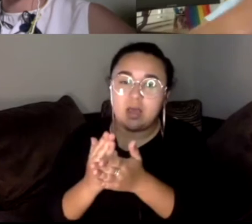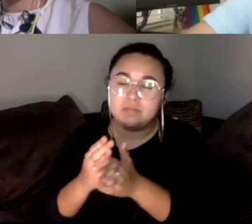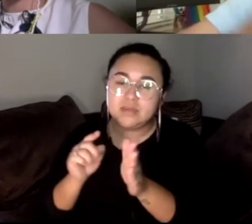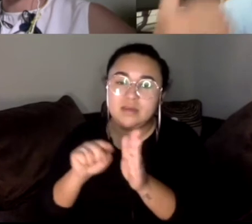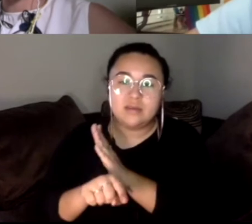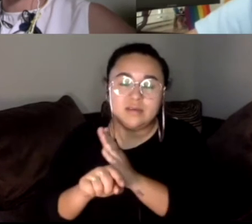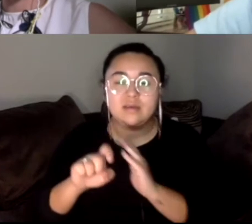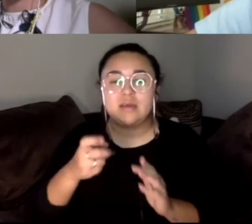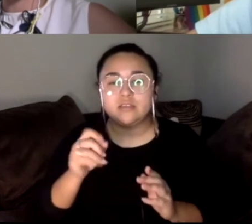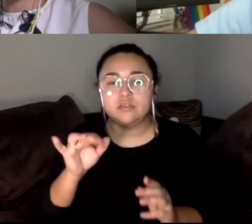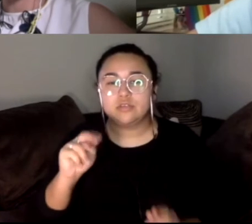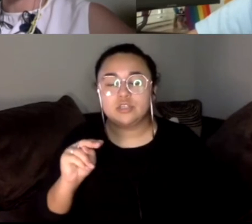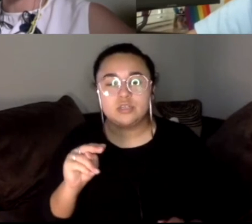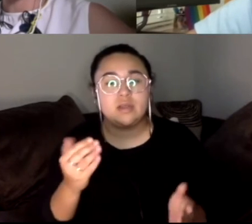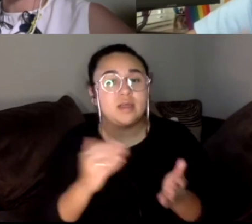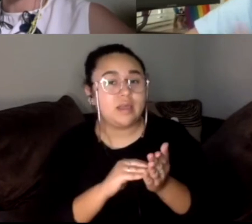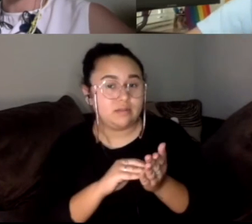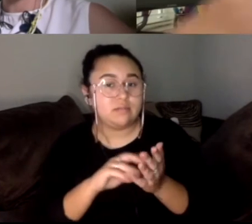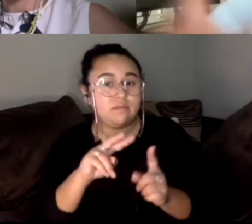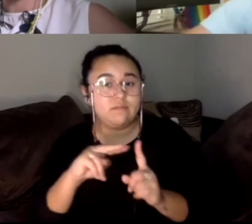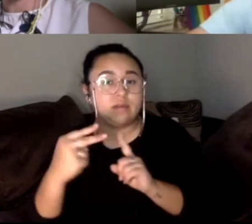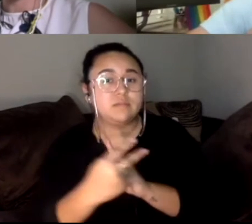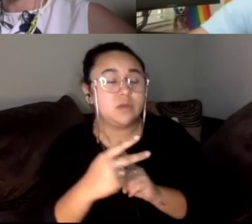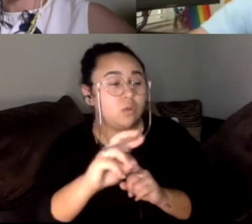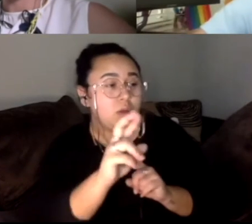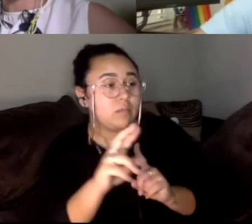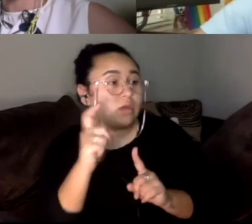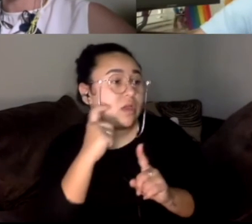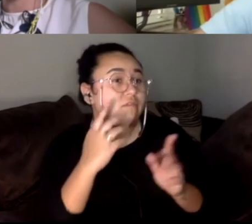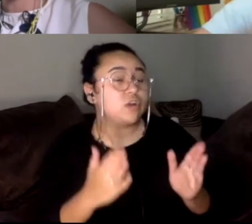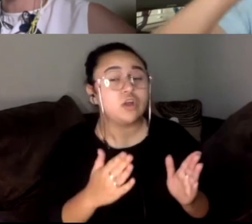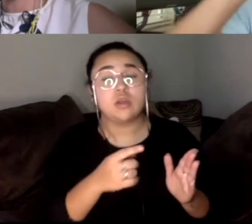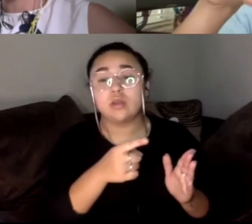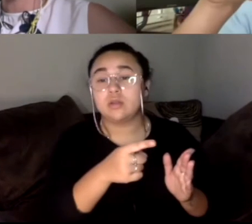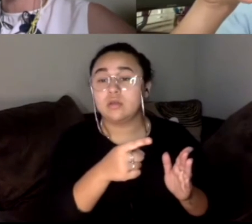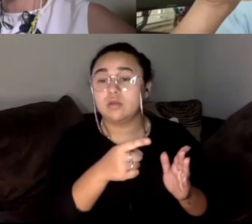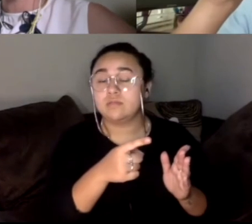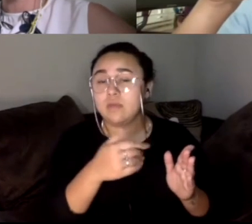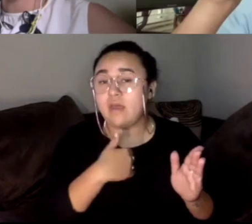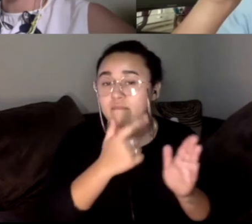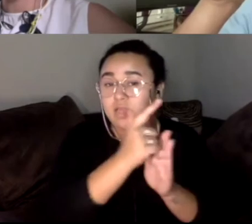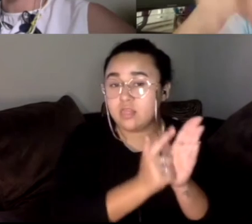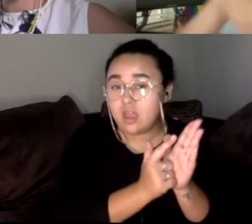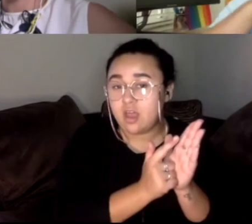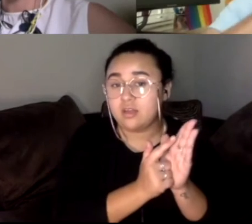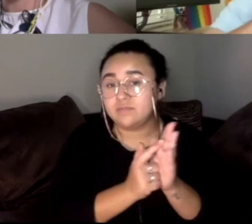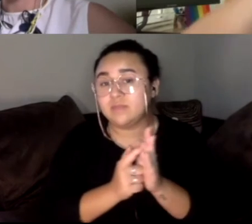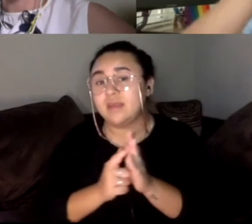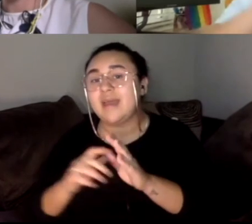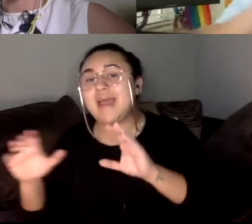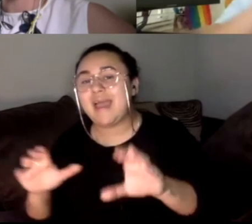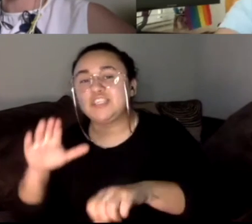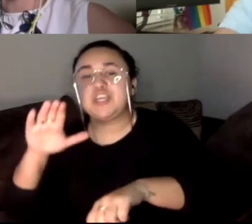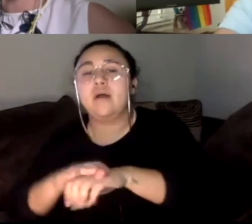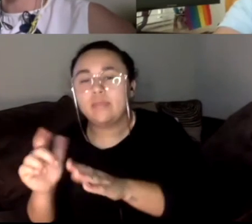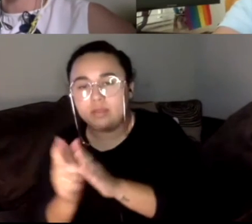This is on the flip side, again, just like a Republican governor can, you know, with, you know, there is law and there is acting upon the law, right? That governor, the